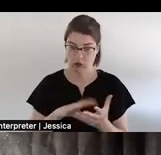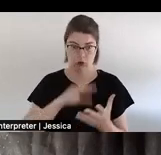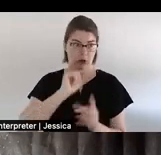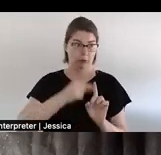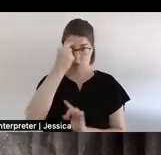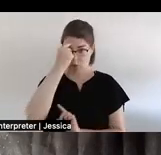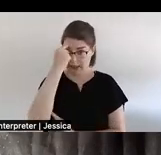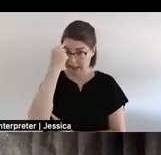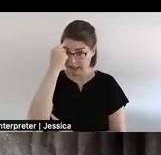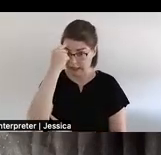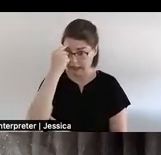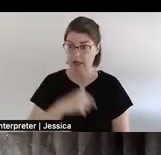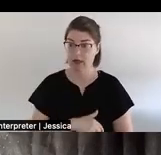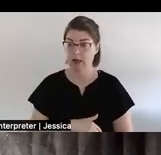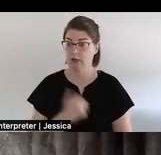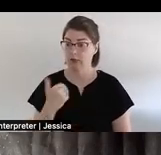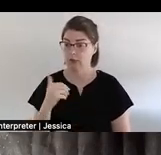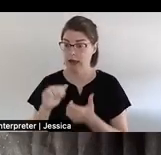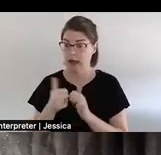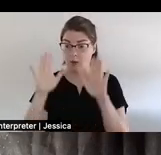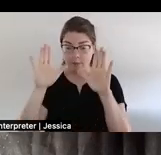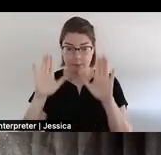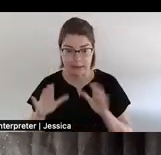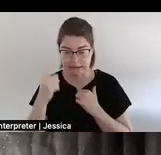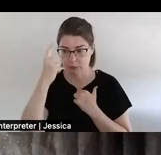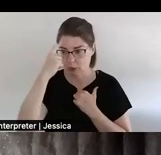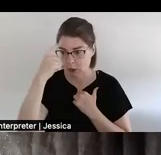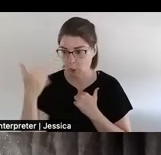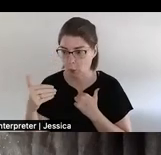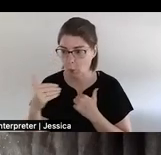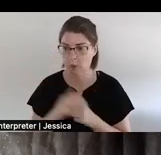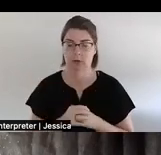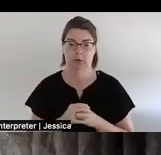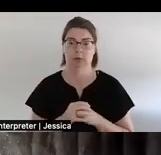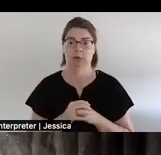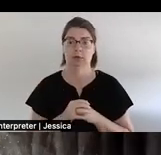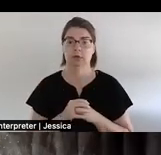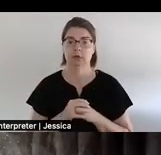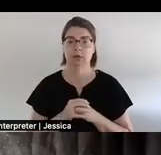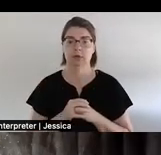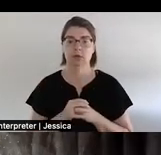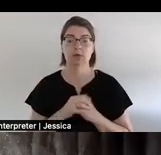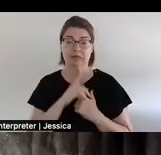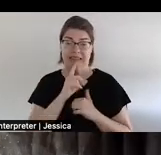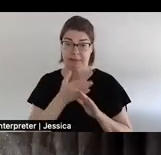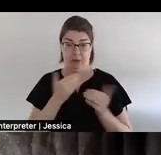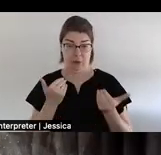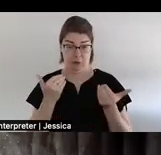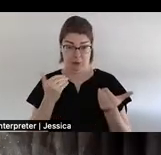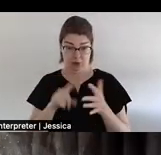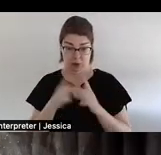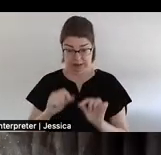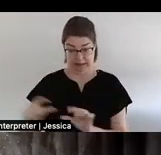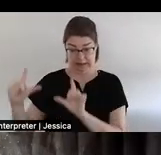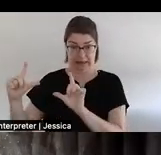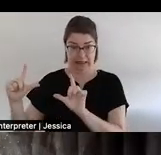how magnificent it is. Um, so before I begin these slides, I'd like to